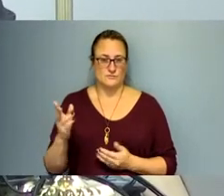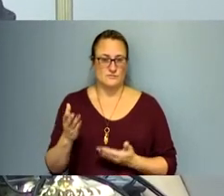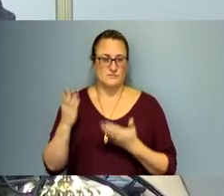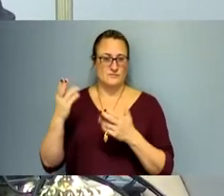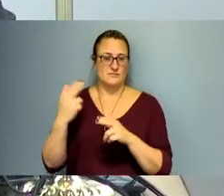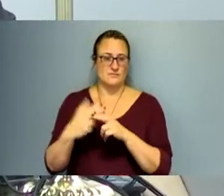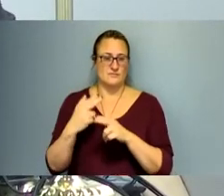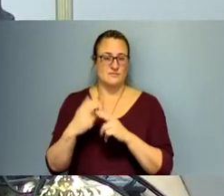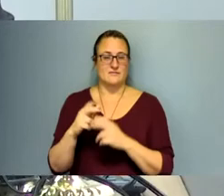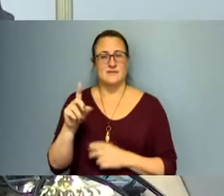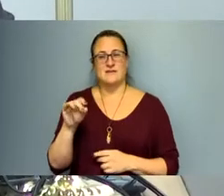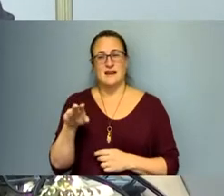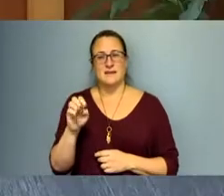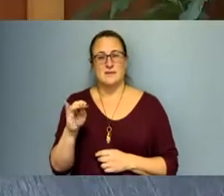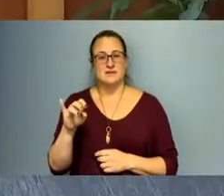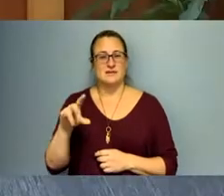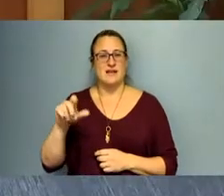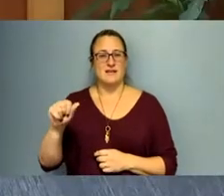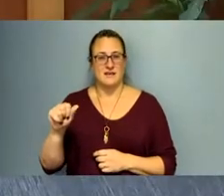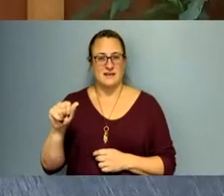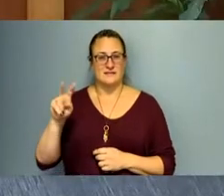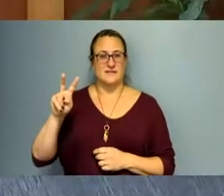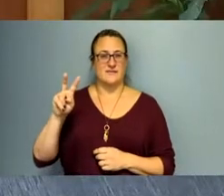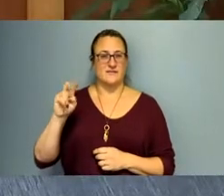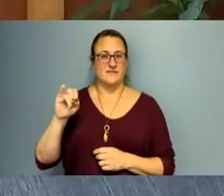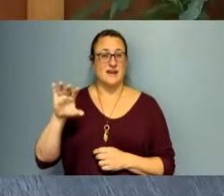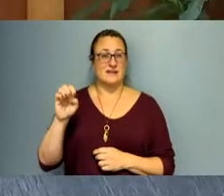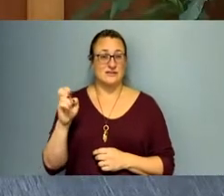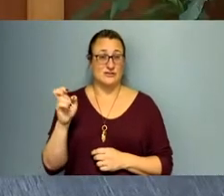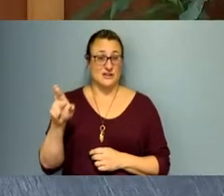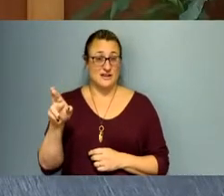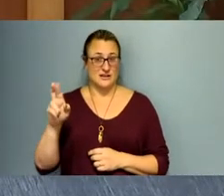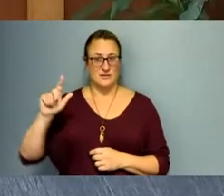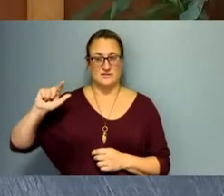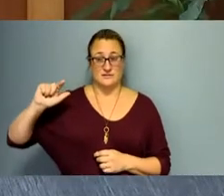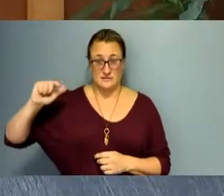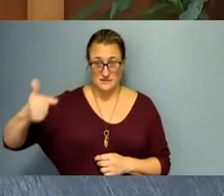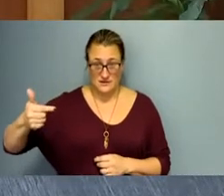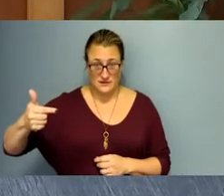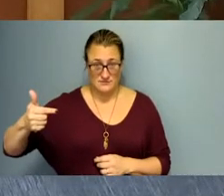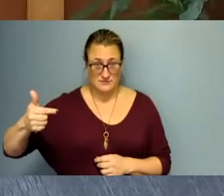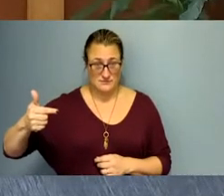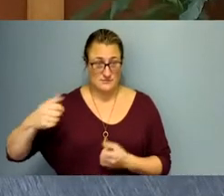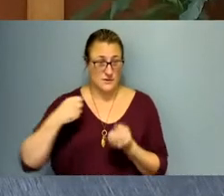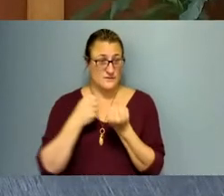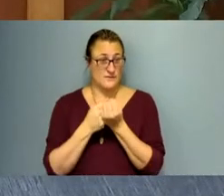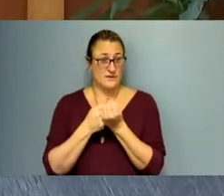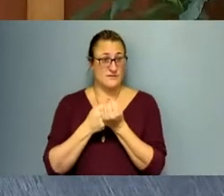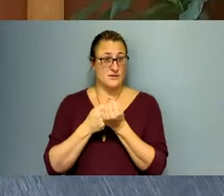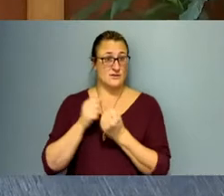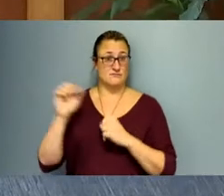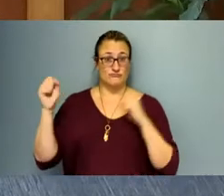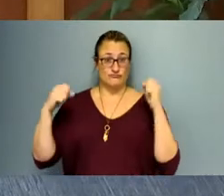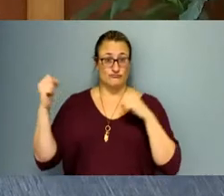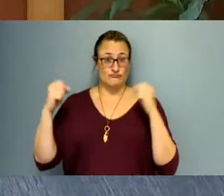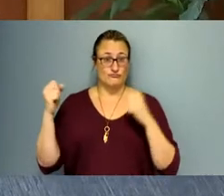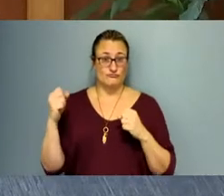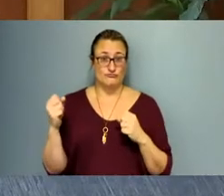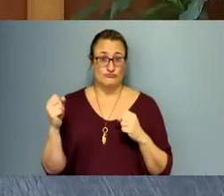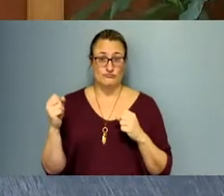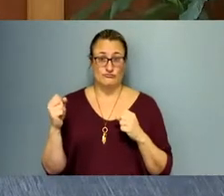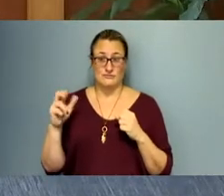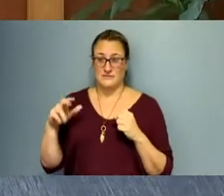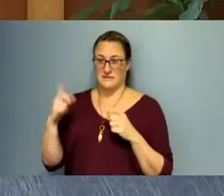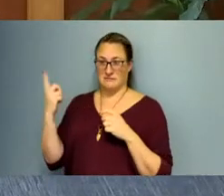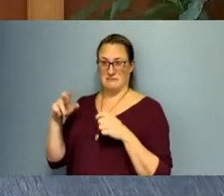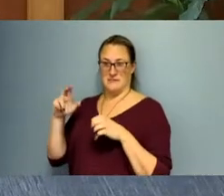Dian Marceglia as vice chair. I'll second. Motion made and seconded. All in favor? Aye. Abstain.